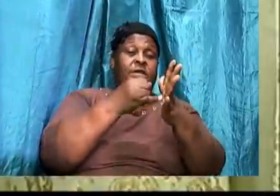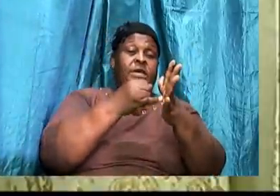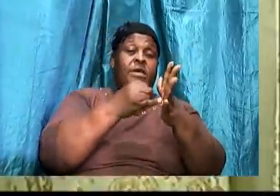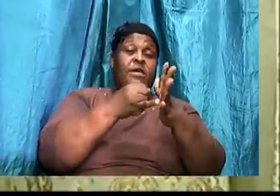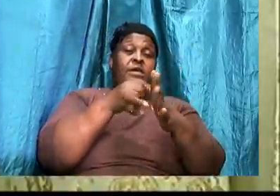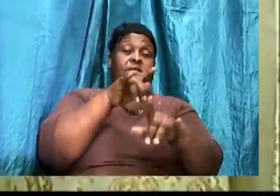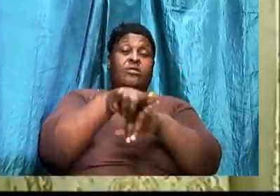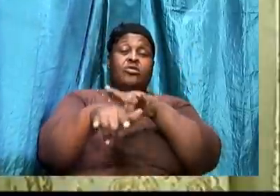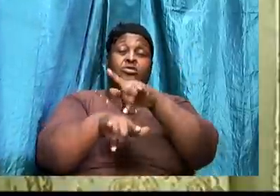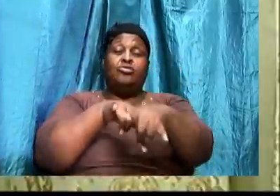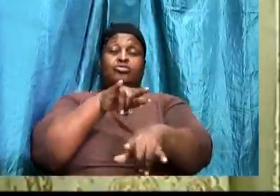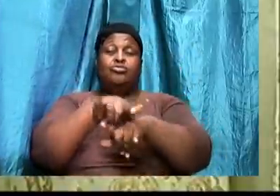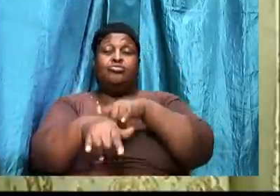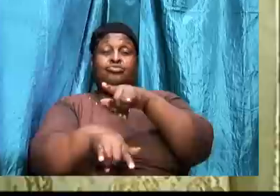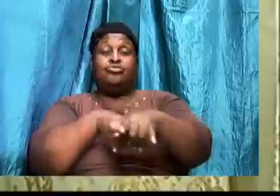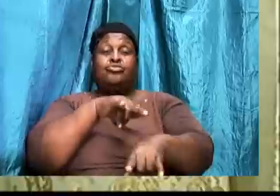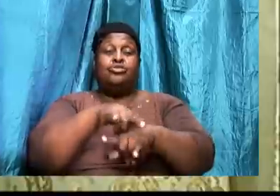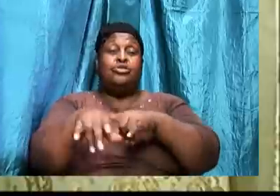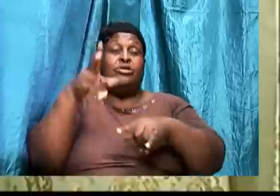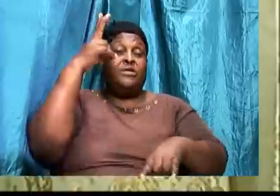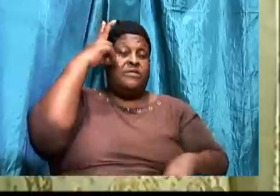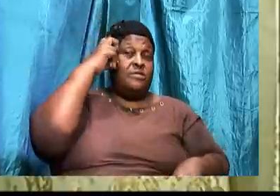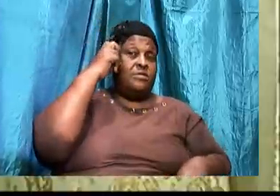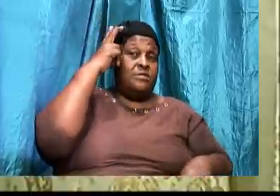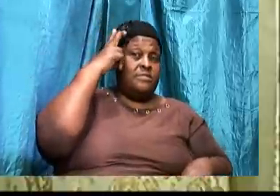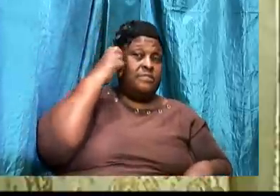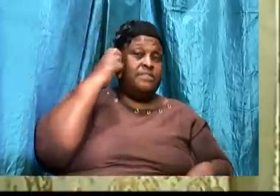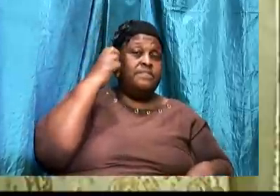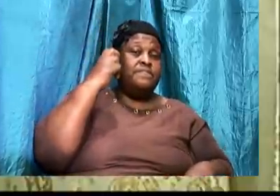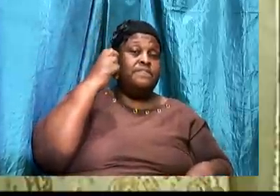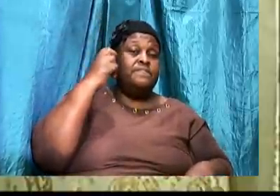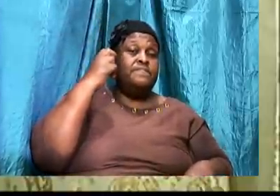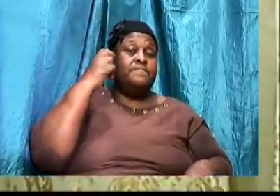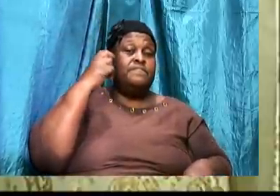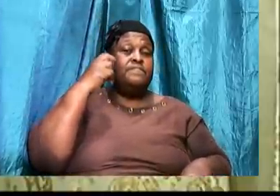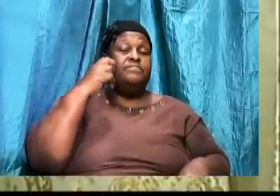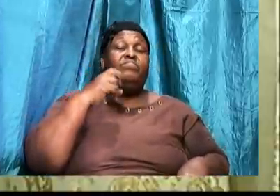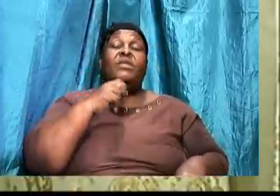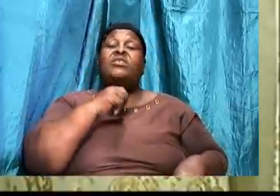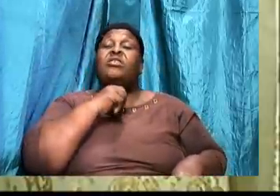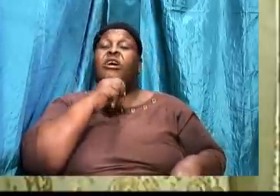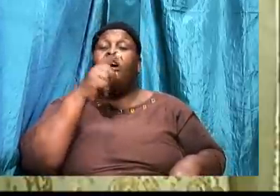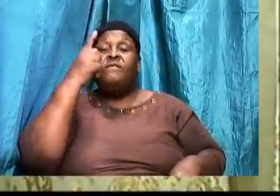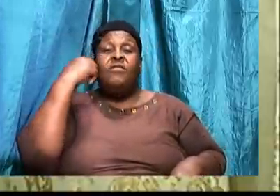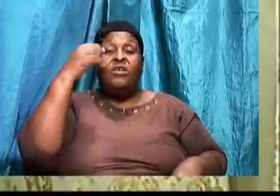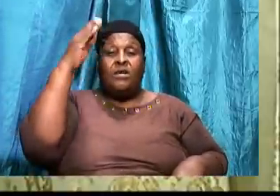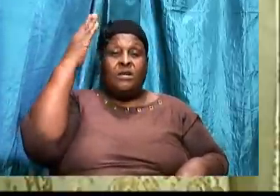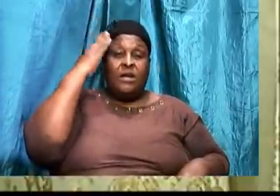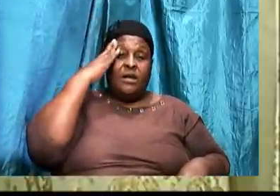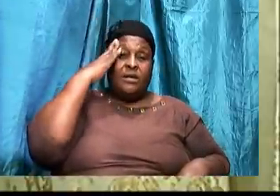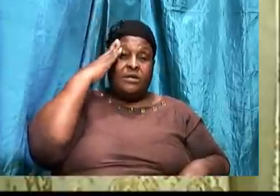The wiles of the devil. Not for knowledge.